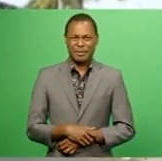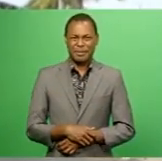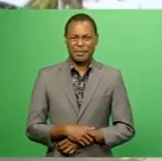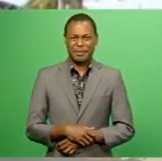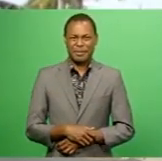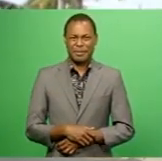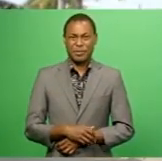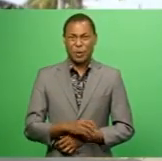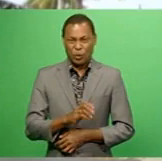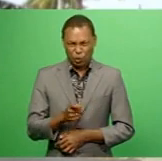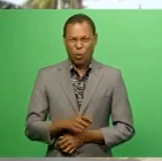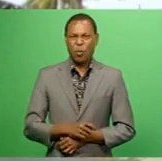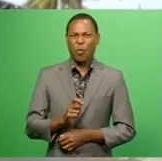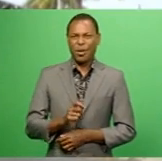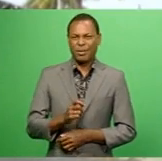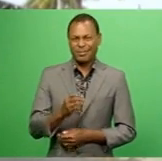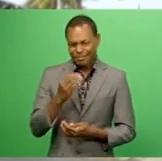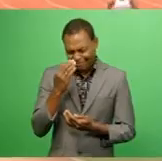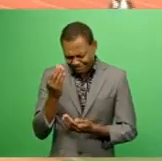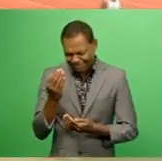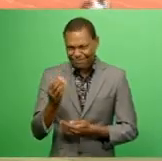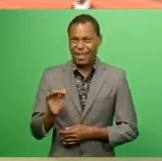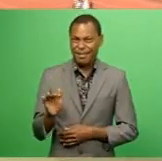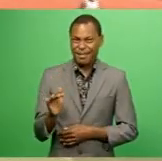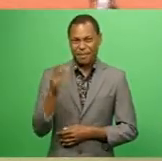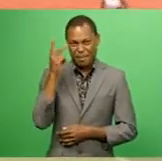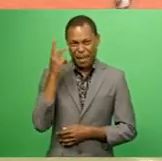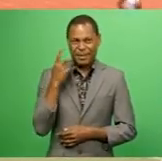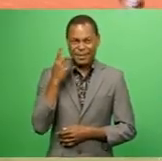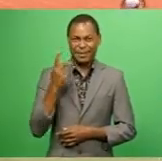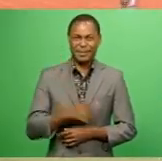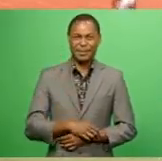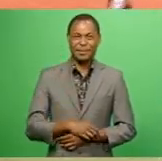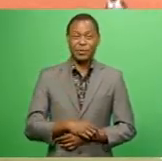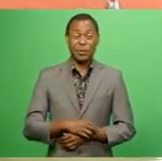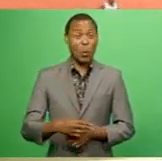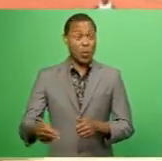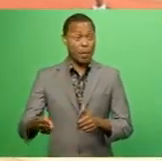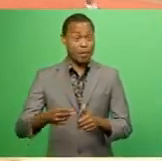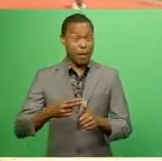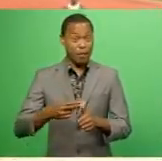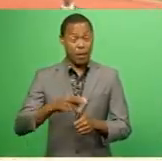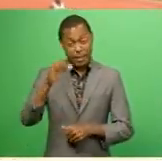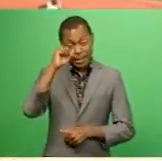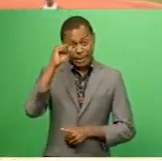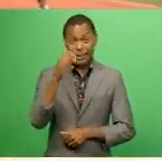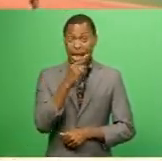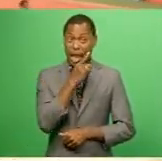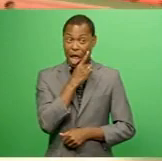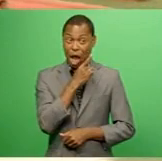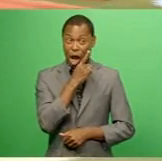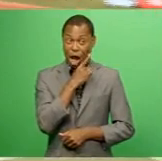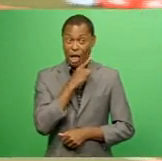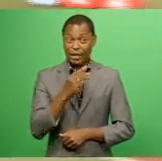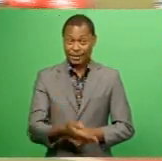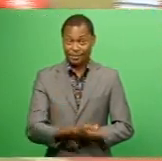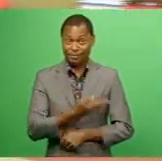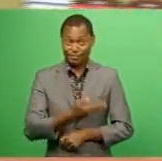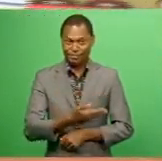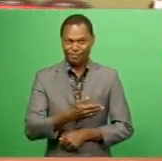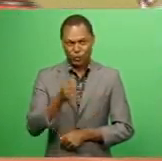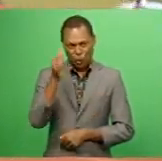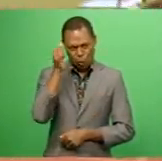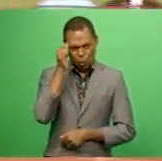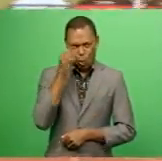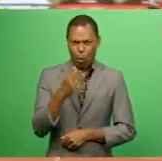it's up to them. I was always trusting in me. Marked as the favorite in the senior girls' 100 meters, Naomi Navunga knew she had